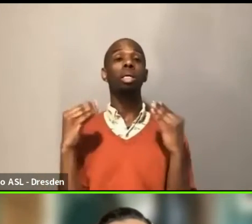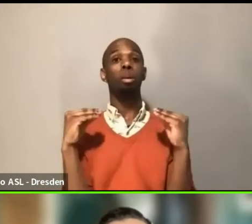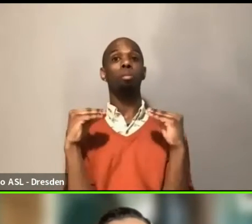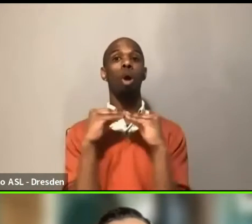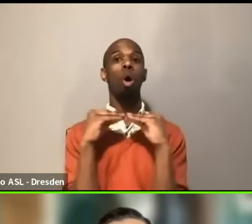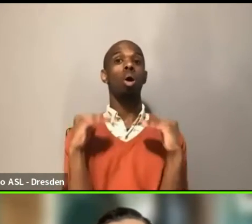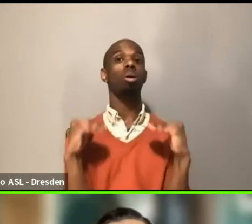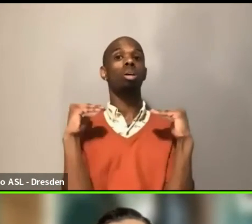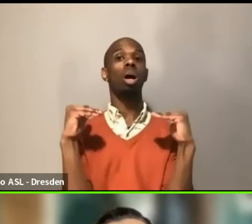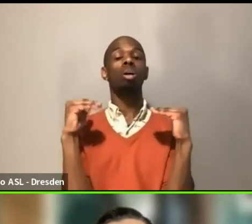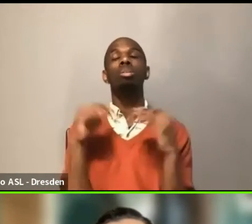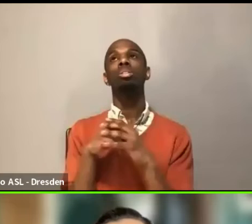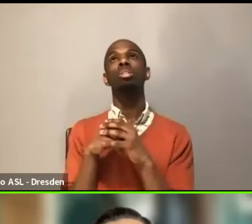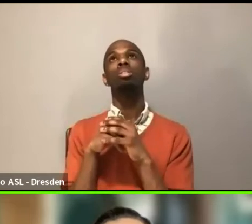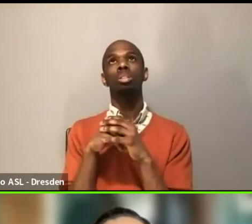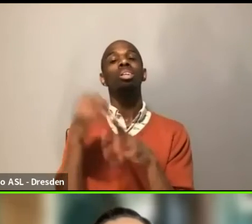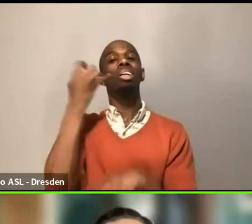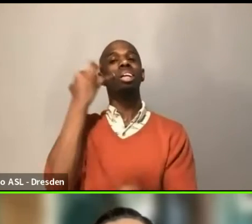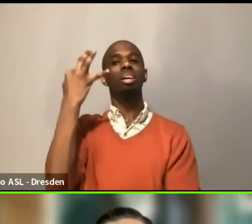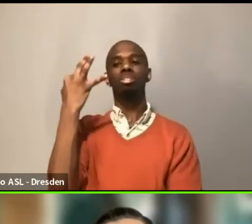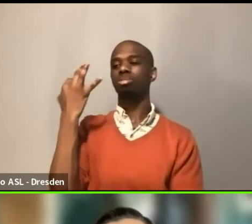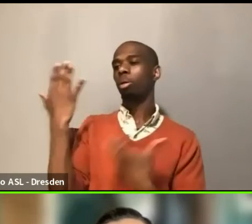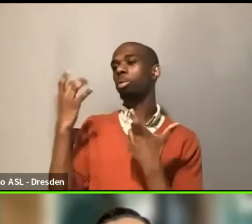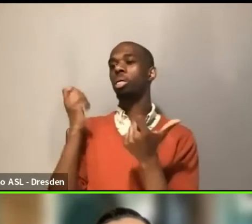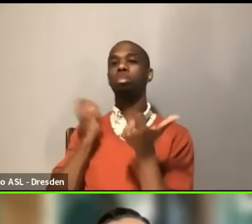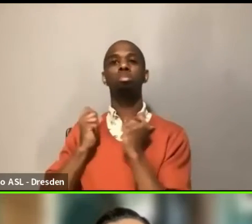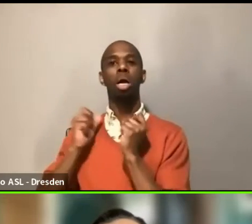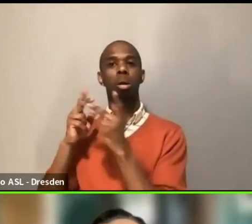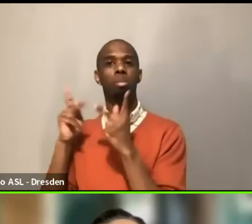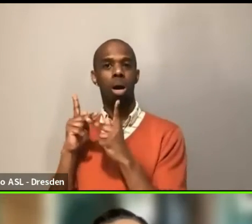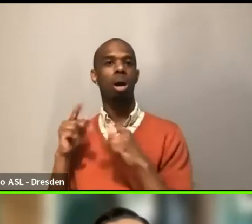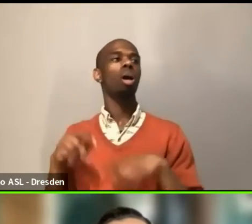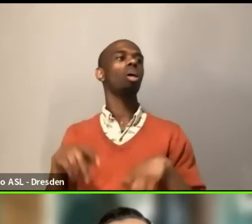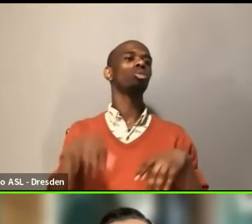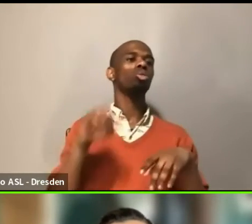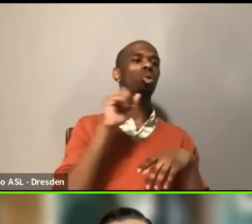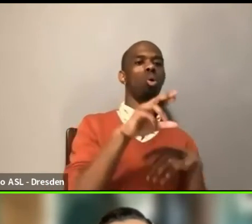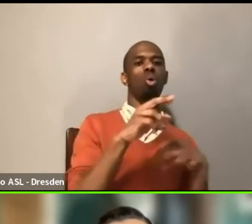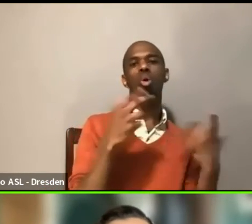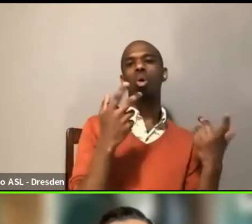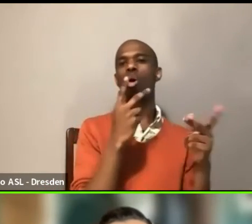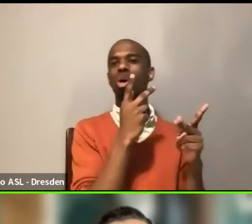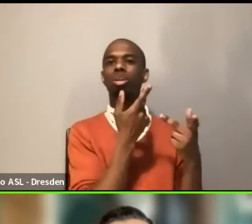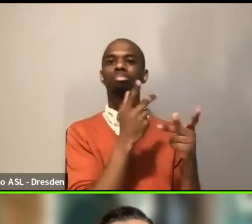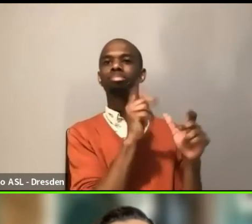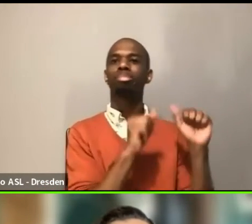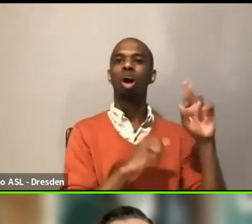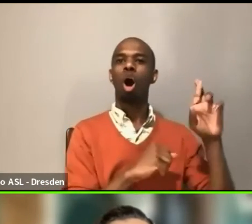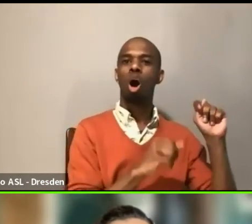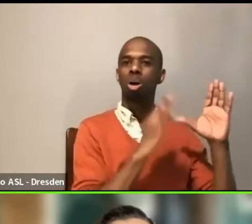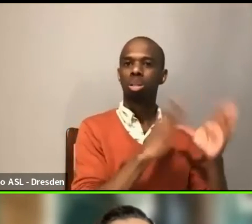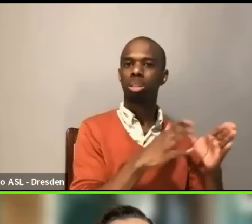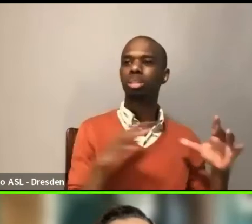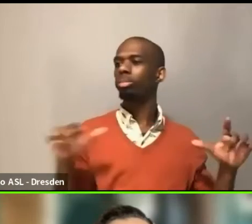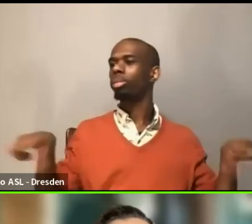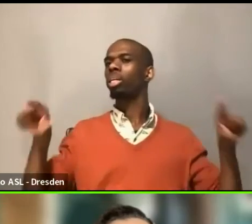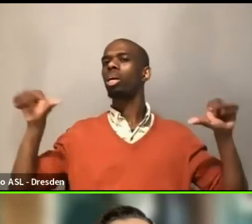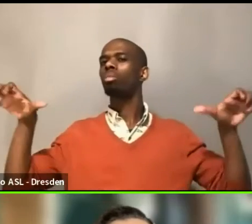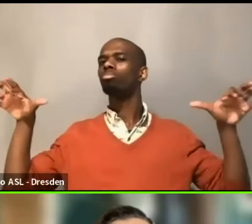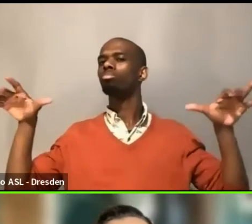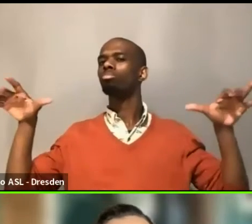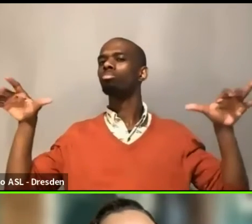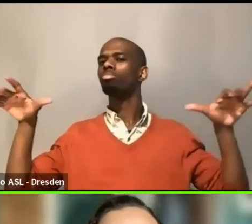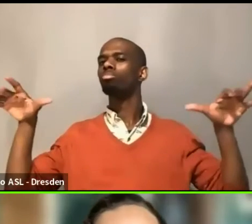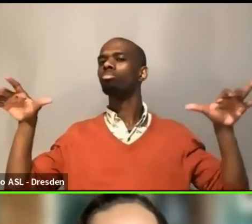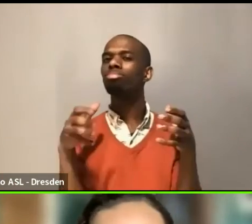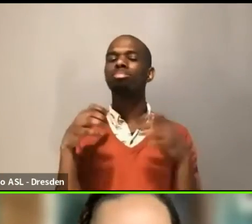location or whatever could get together and have a care. So like, so a theater like mine, for example, that I'm the only caregiver, like, is it possible that